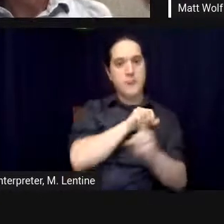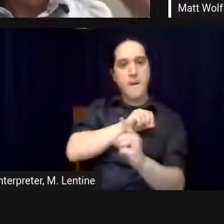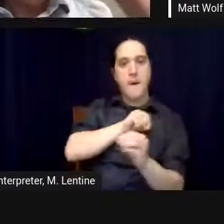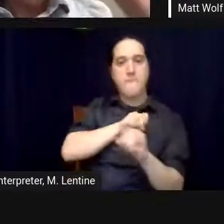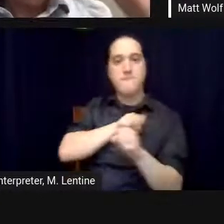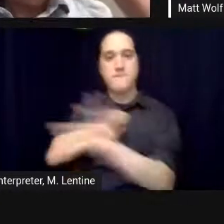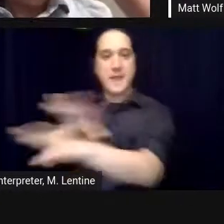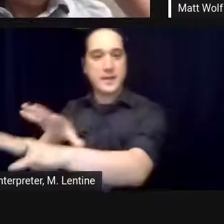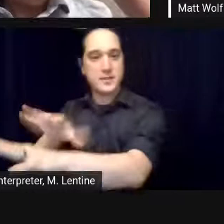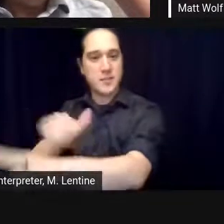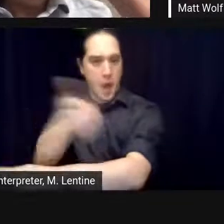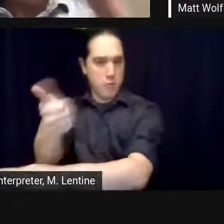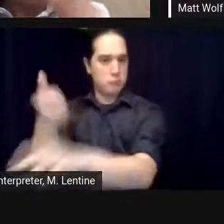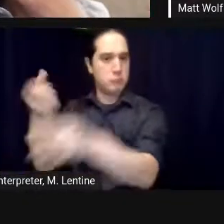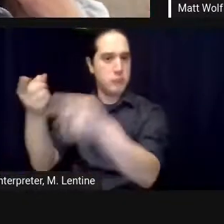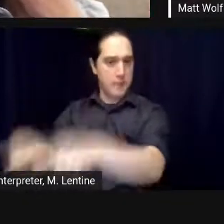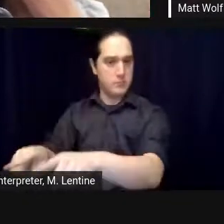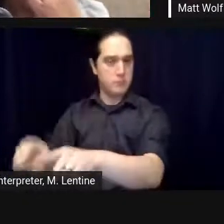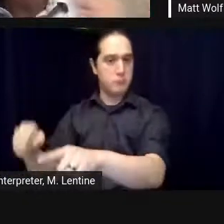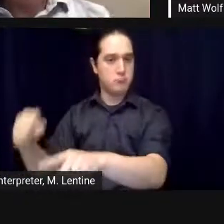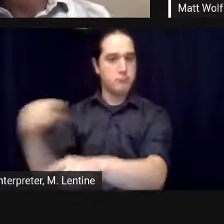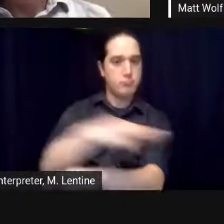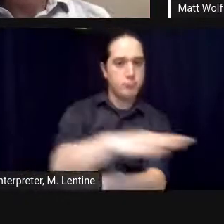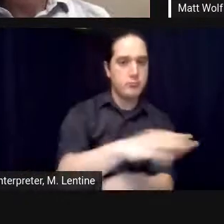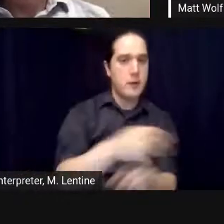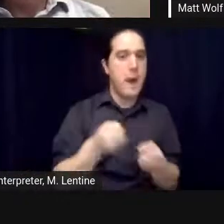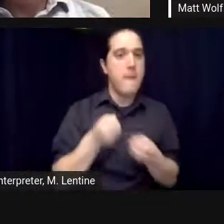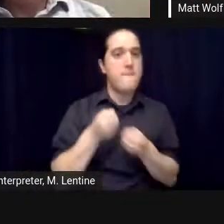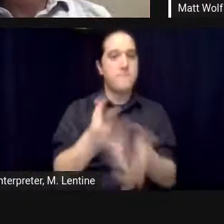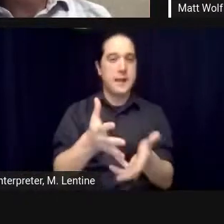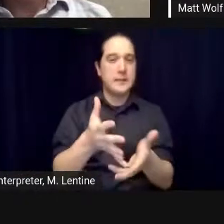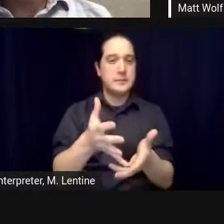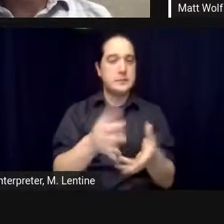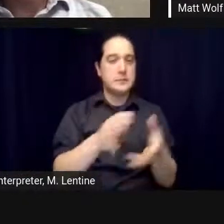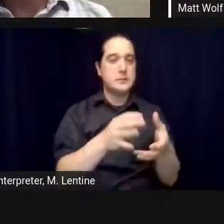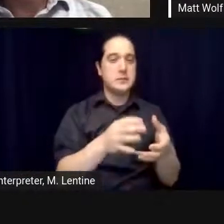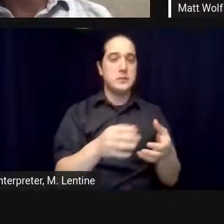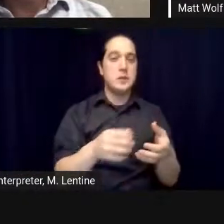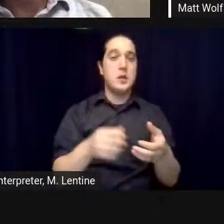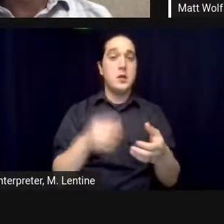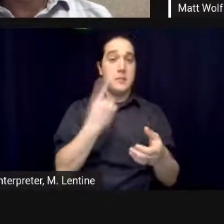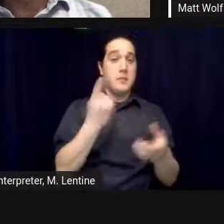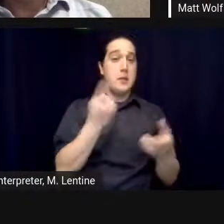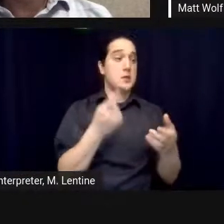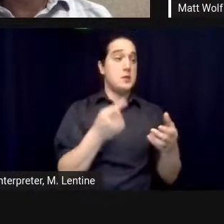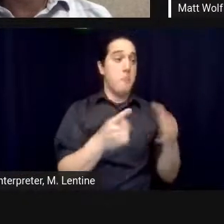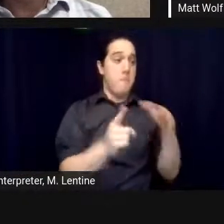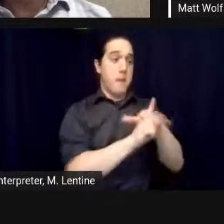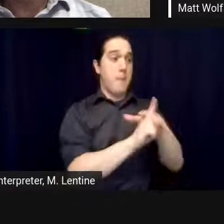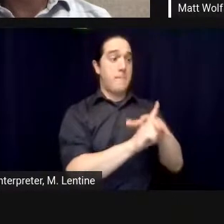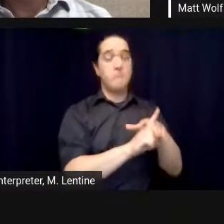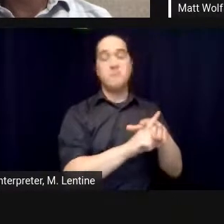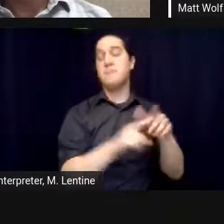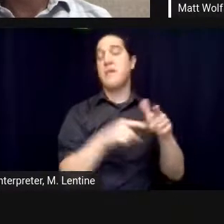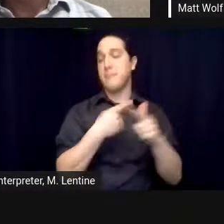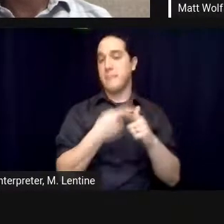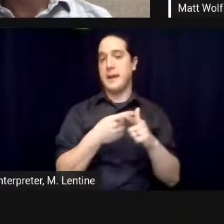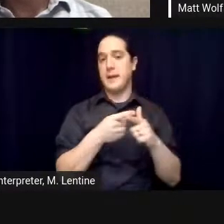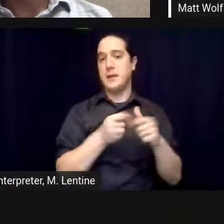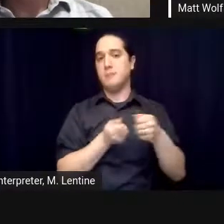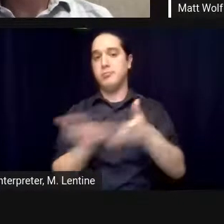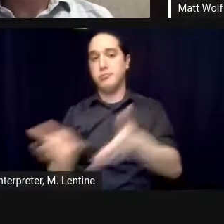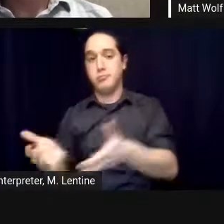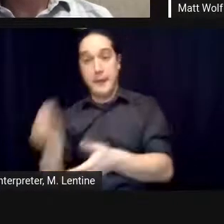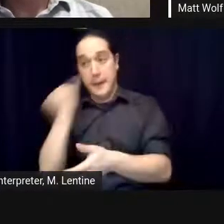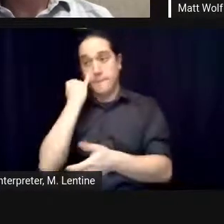put a trowel into the into the soil and harvest the sweet potato releases a little pulse of co2 that you